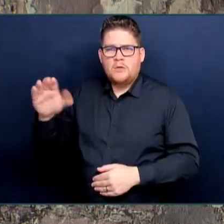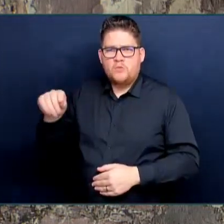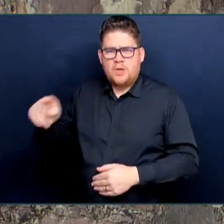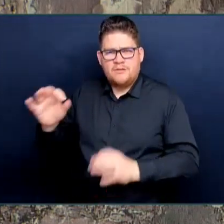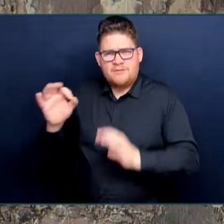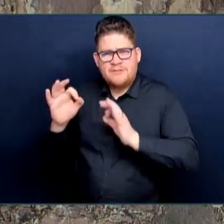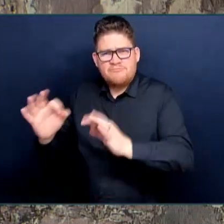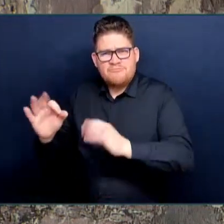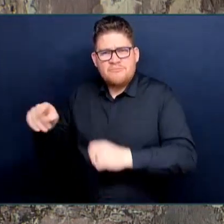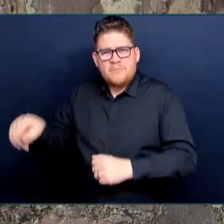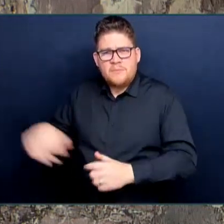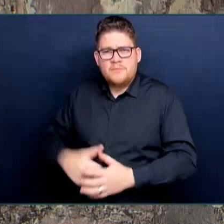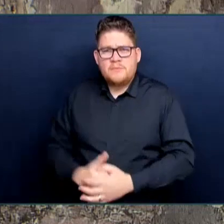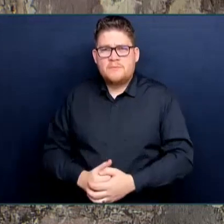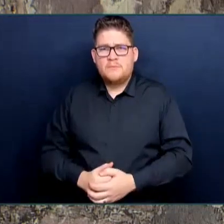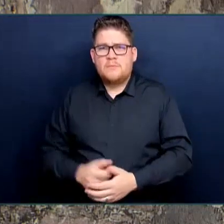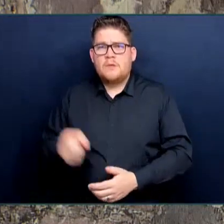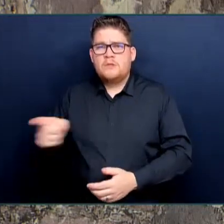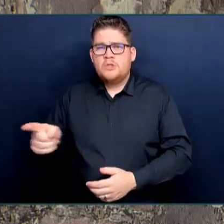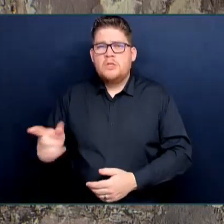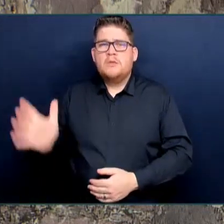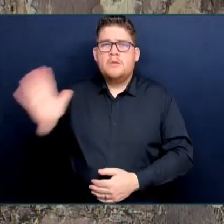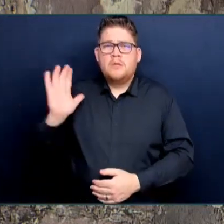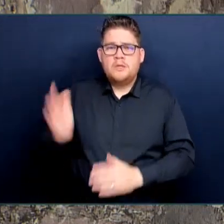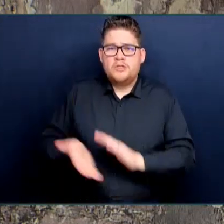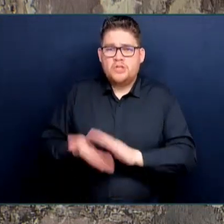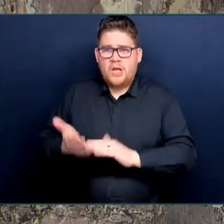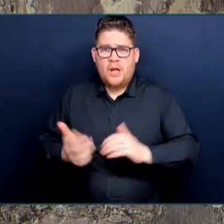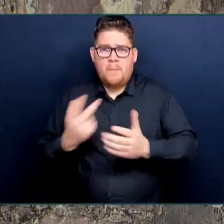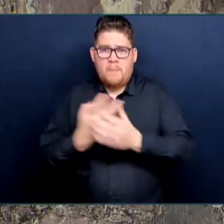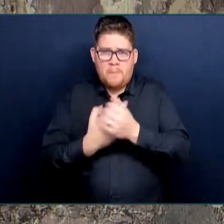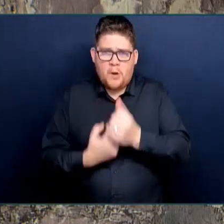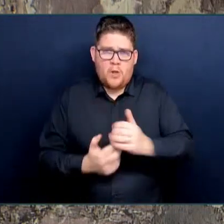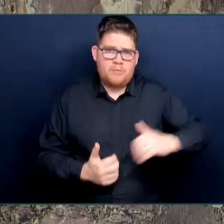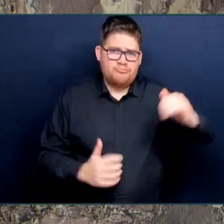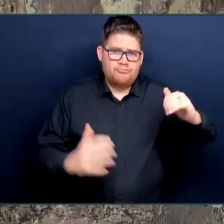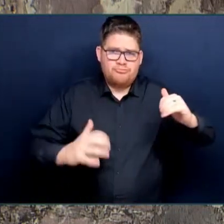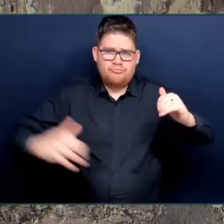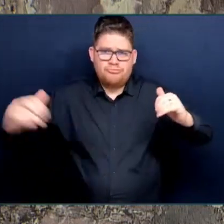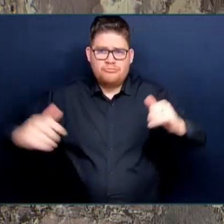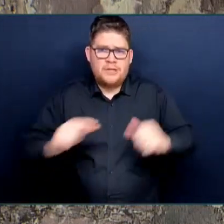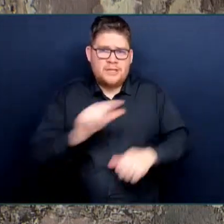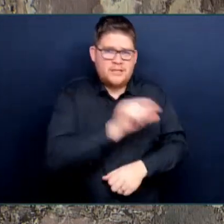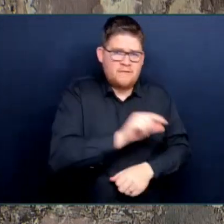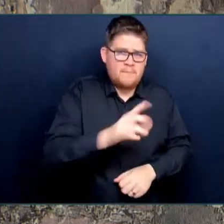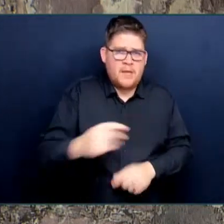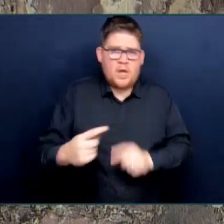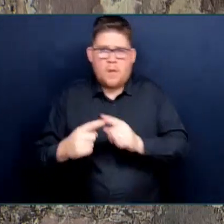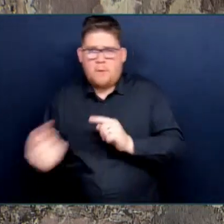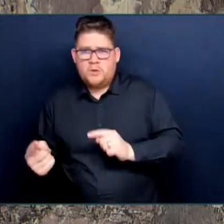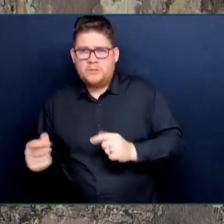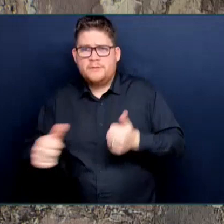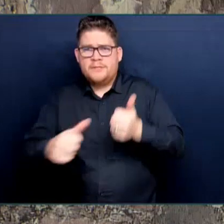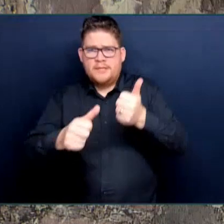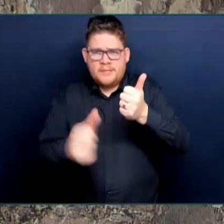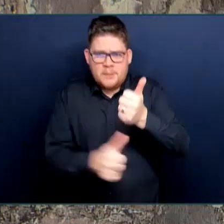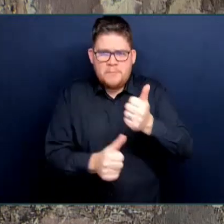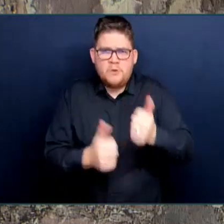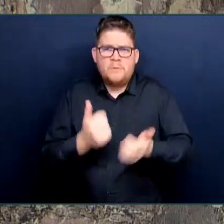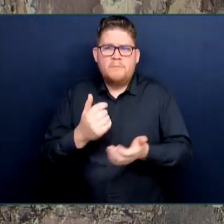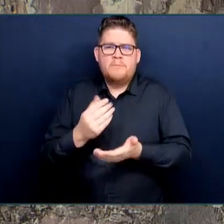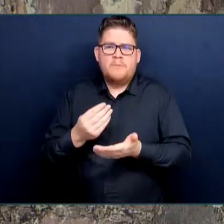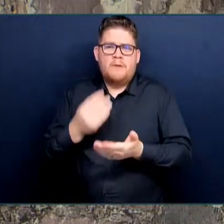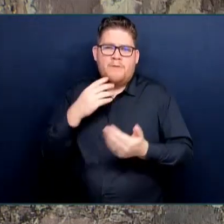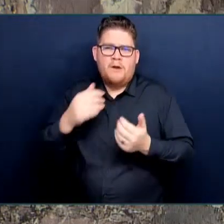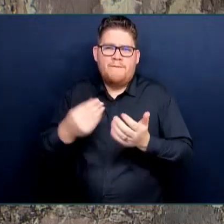She was Deputy at the Minister of Finance for many years. She is an accountant. She is an exceptional leader. And I am so glad she's agreed to take on this